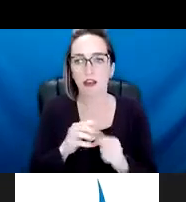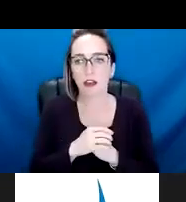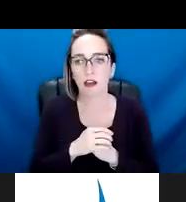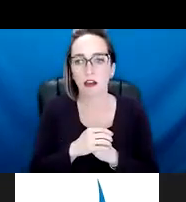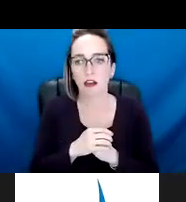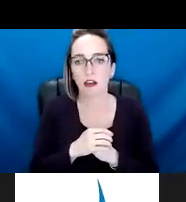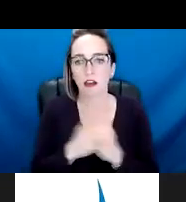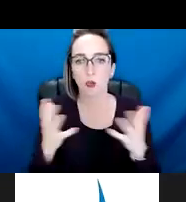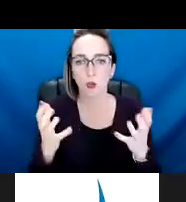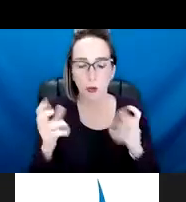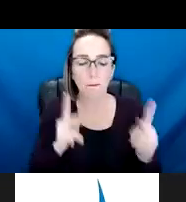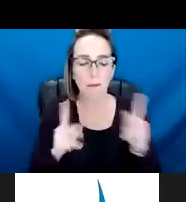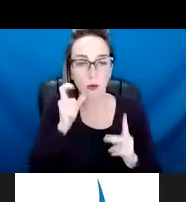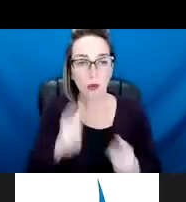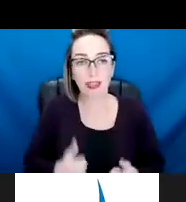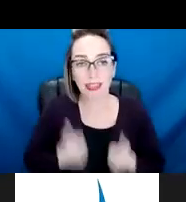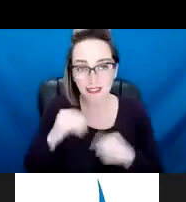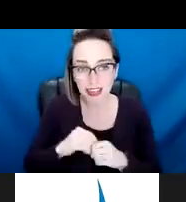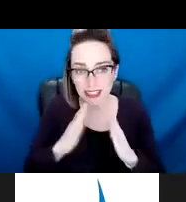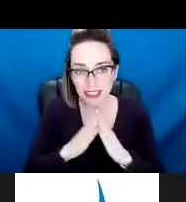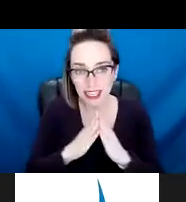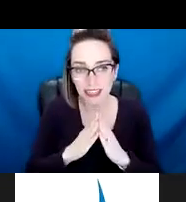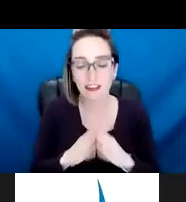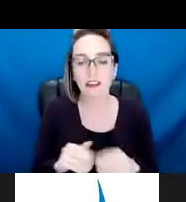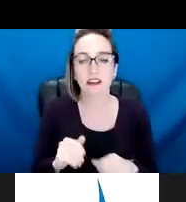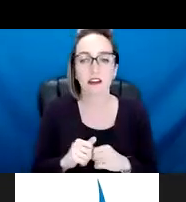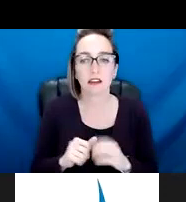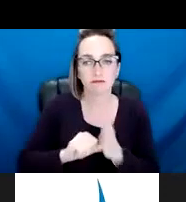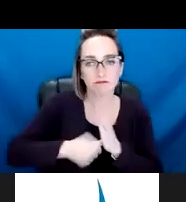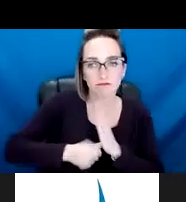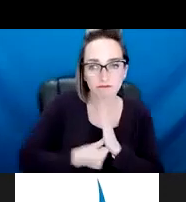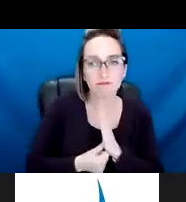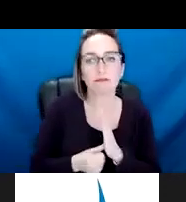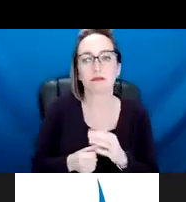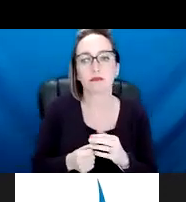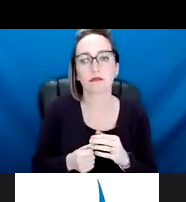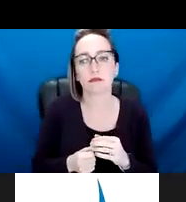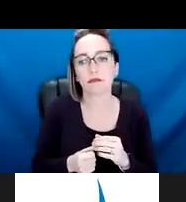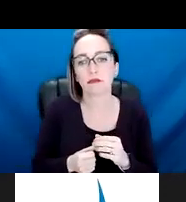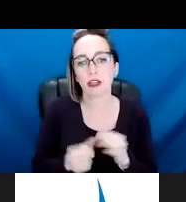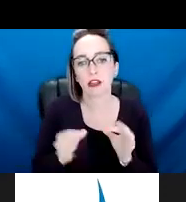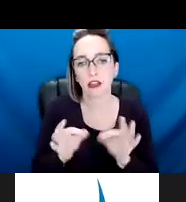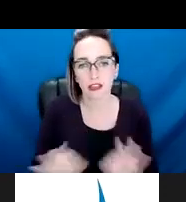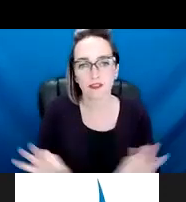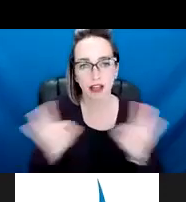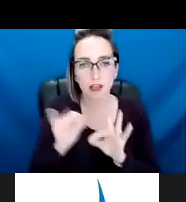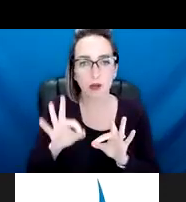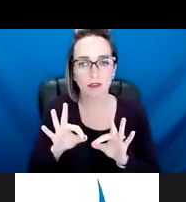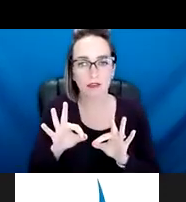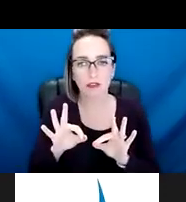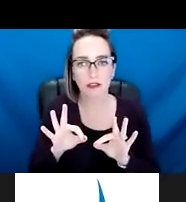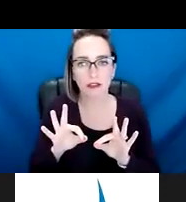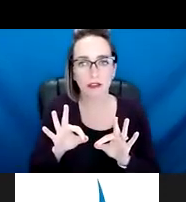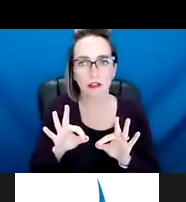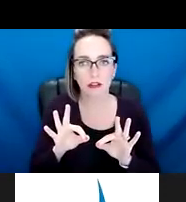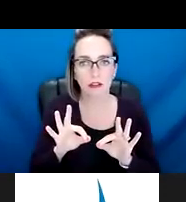have lived in the city, try to put some emphasis on that importance of of being within a city of serving within